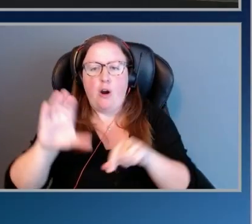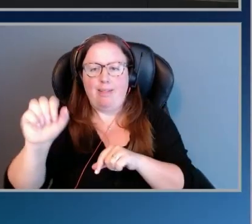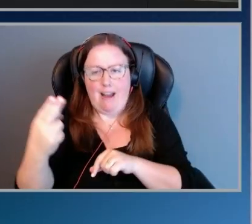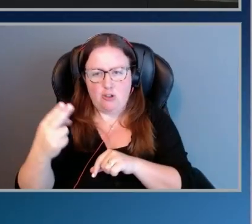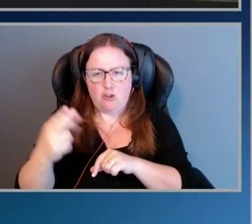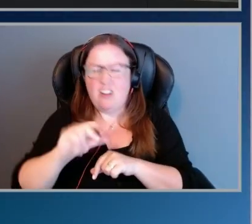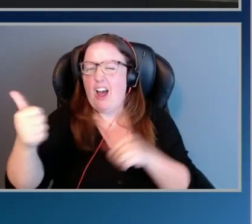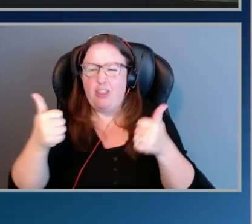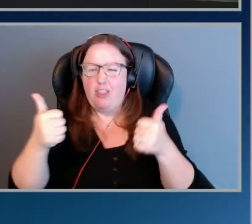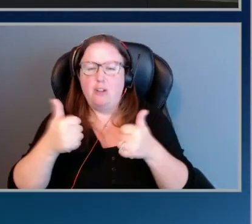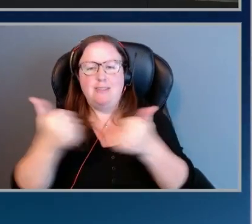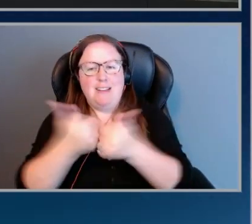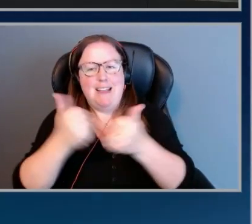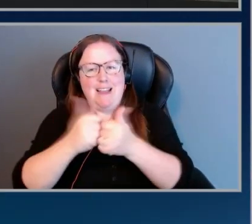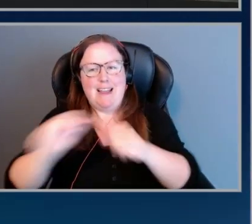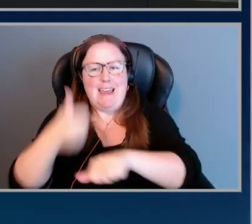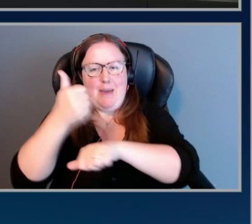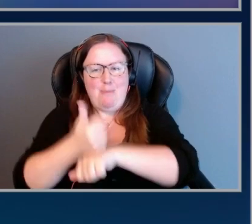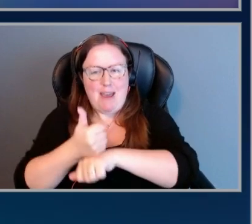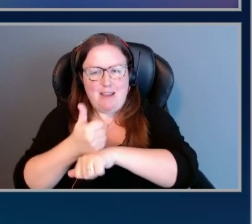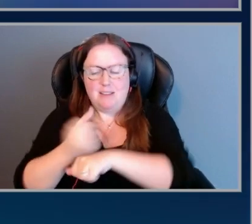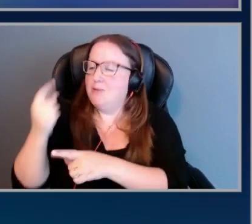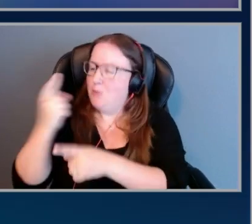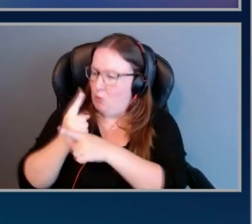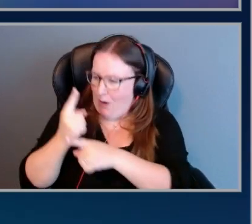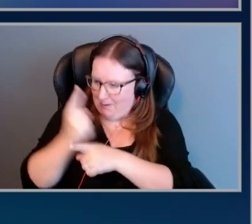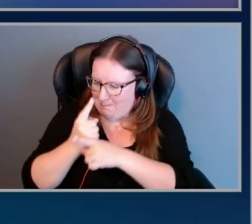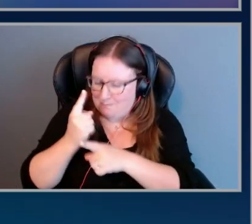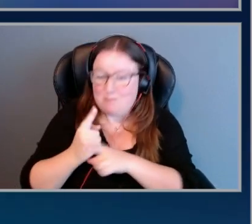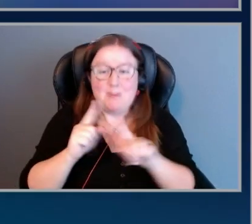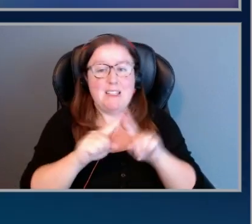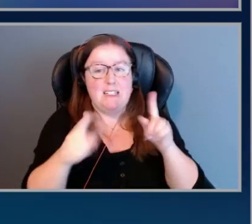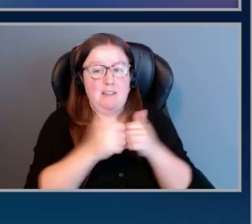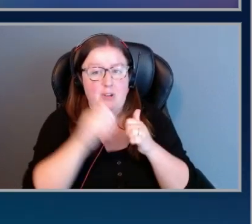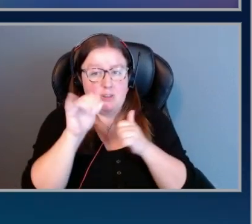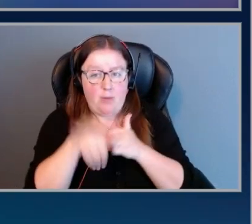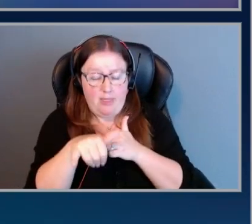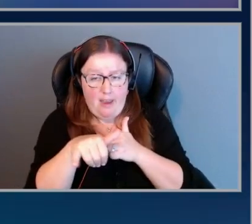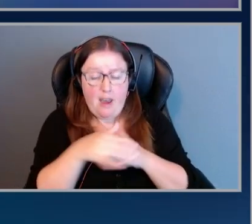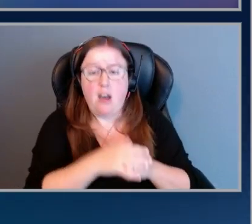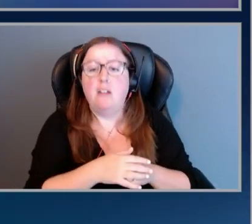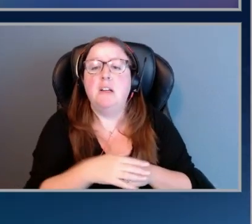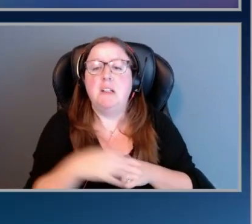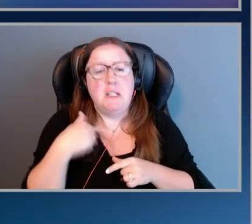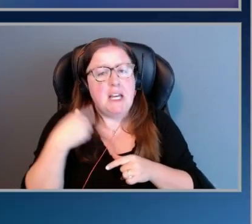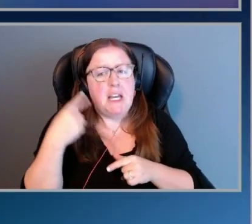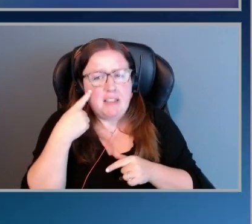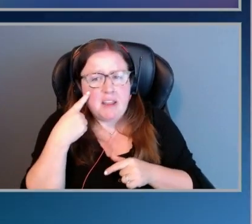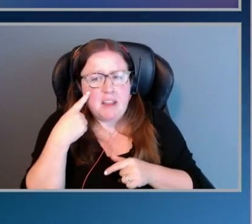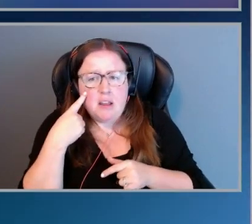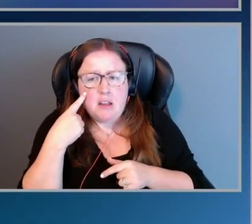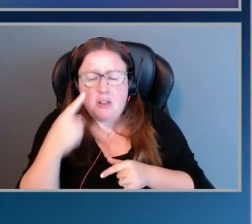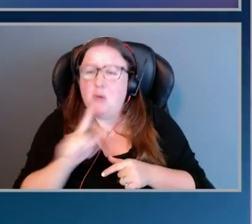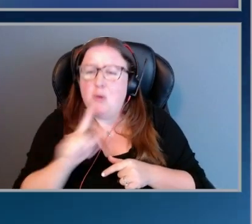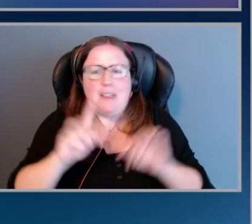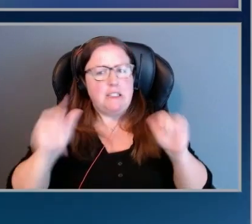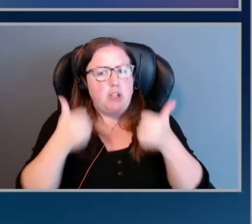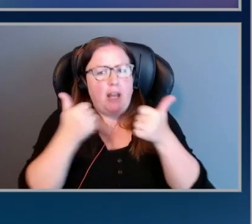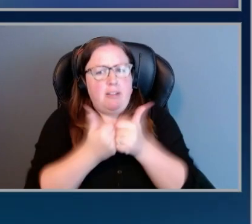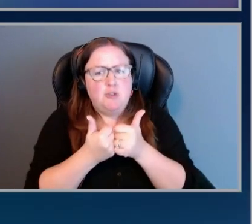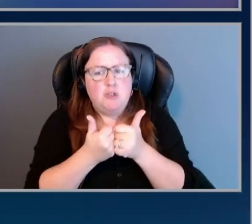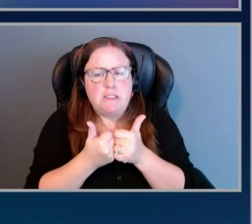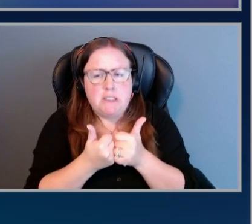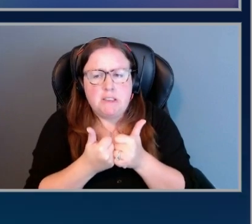game-based learning platform. That's right. Very similar to Card Clash. The difference being in this case, I think this is challenging a lot of ways in that